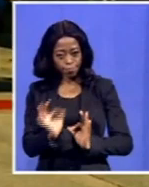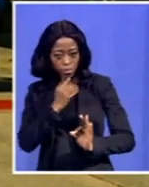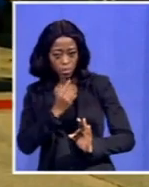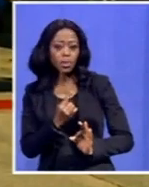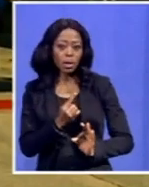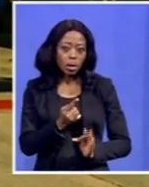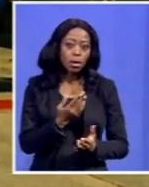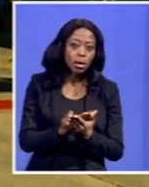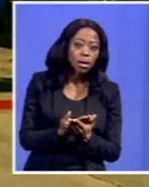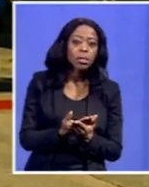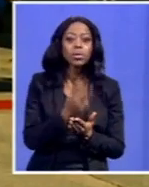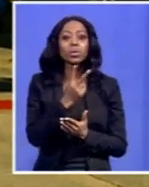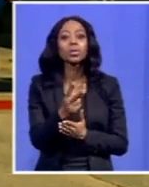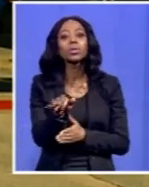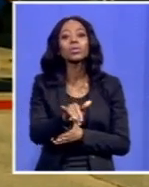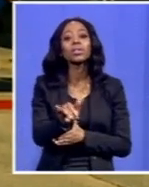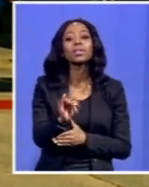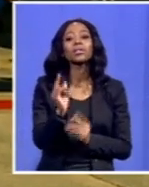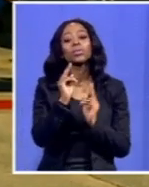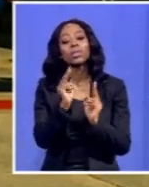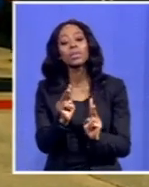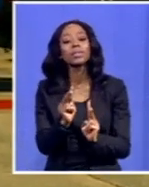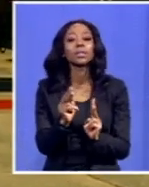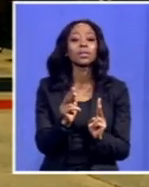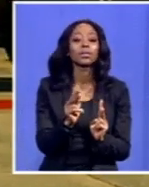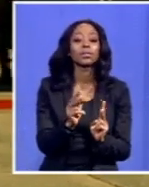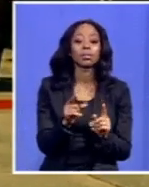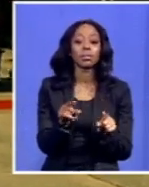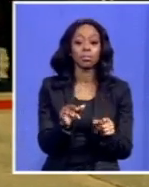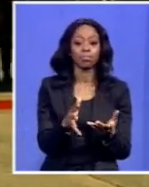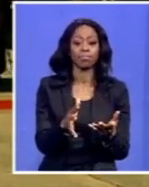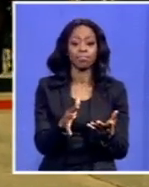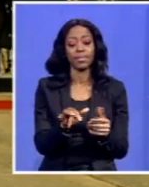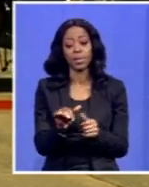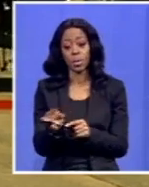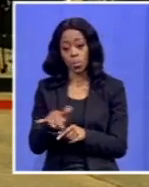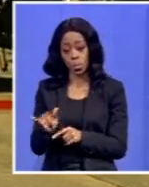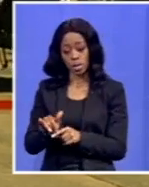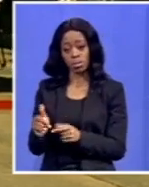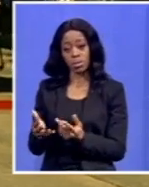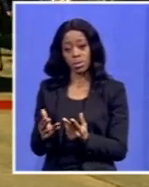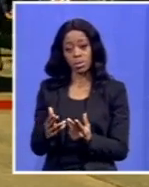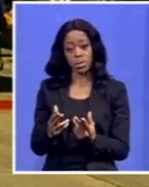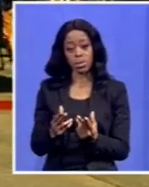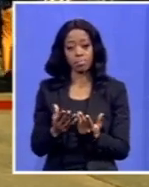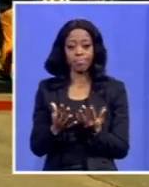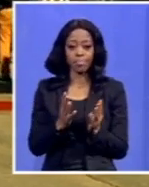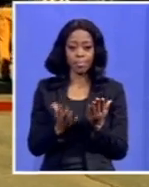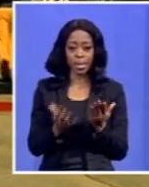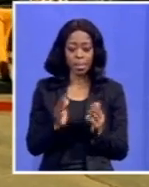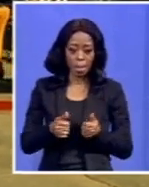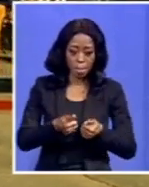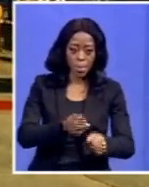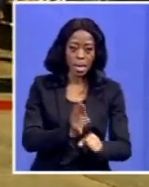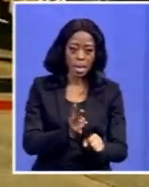are able to see which ones we are going to go to them and then which ones we will be, God willing, come back